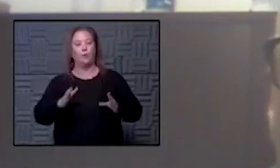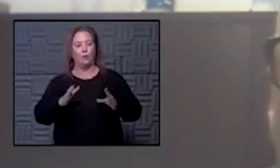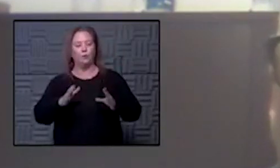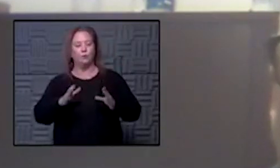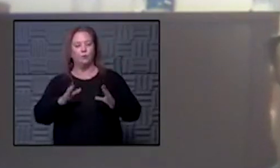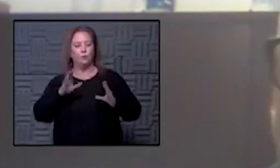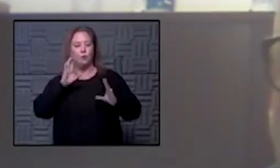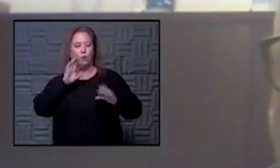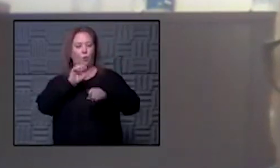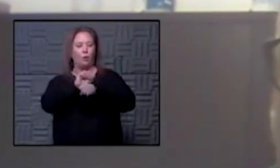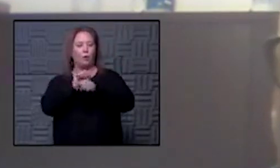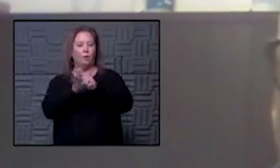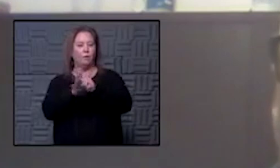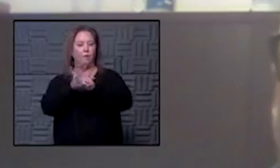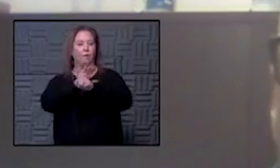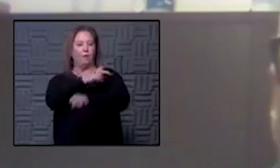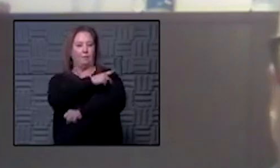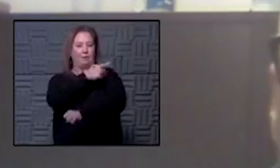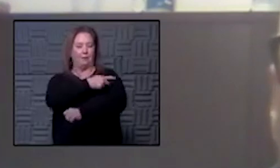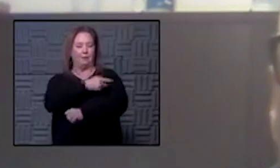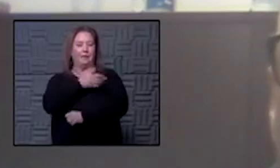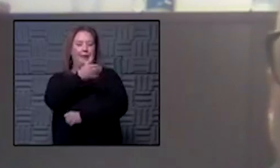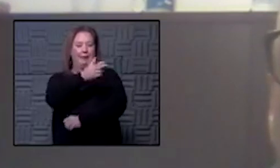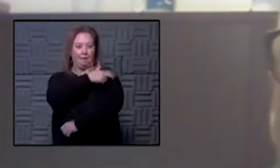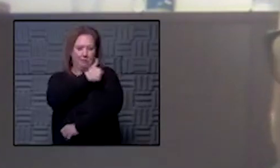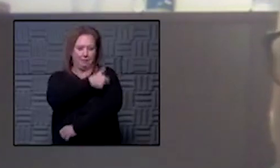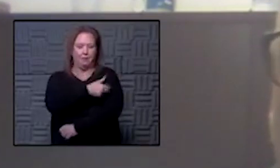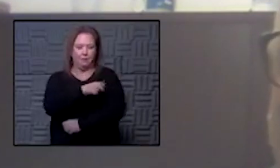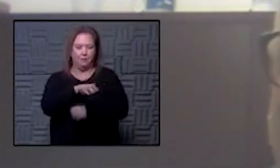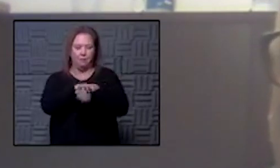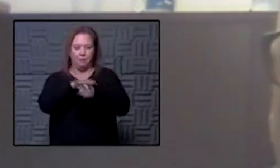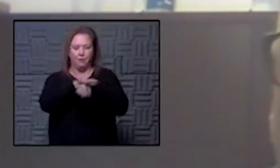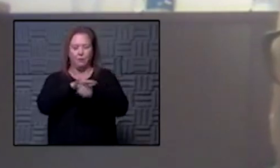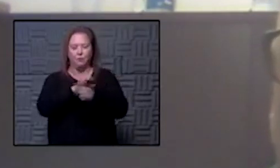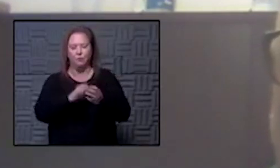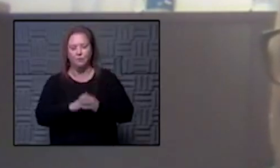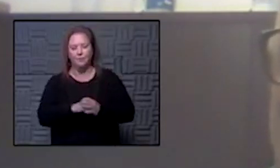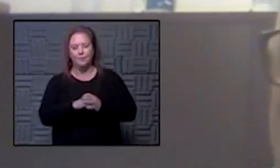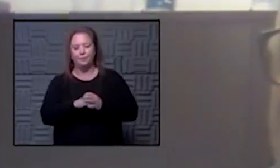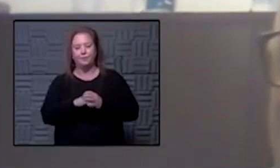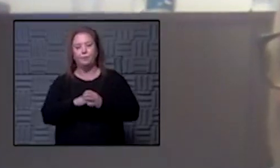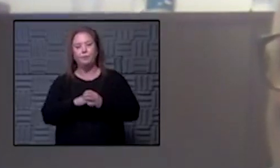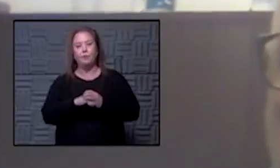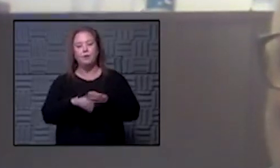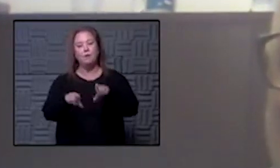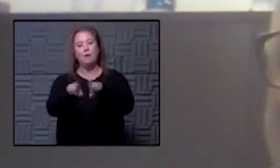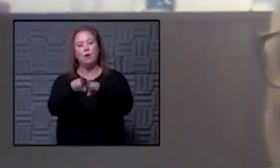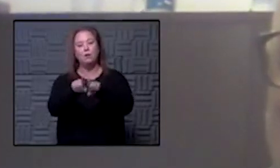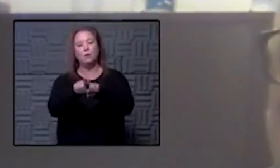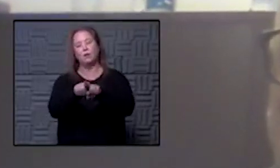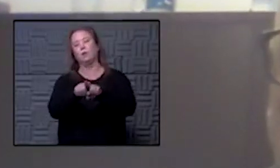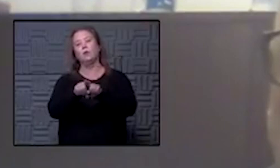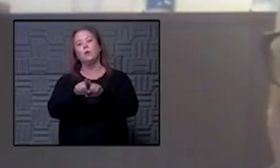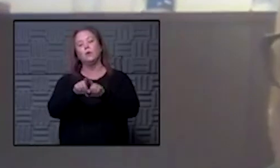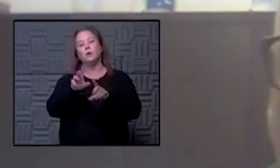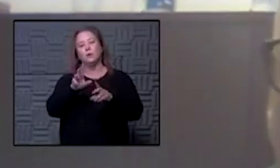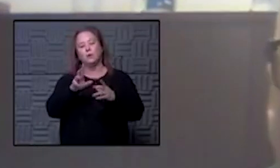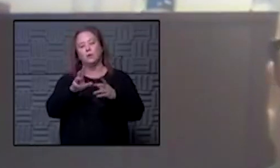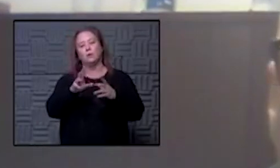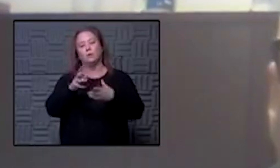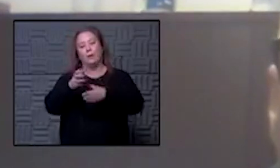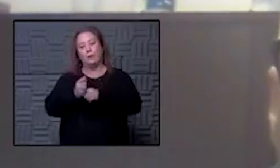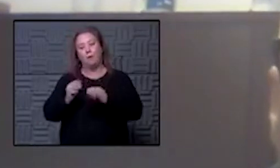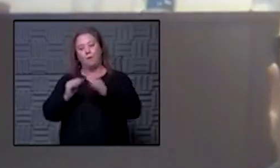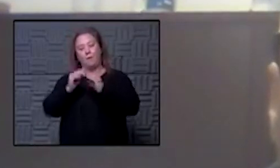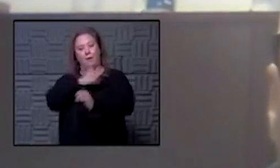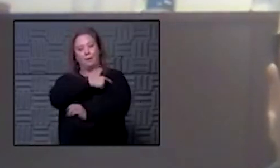patients uh particularly in hospital facilities and and the like and then quickly be rolling that as we receive more